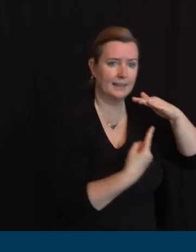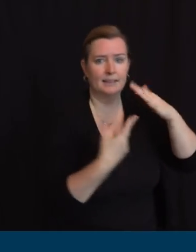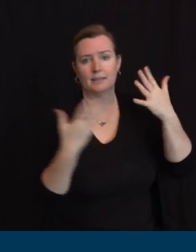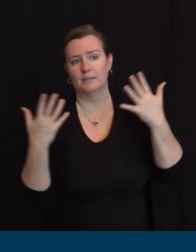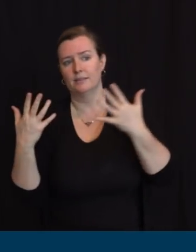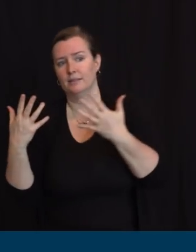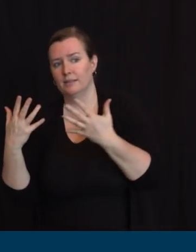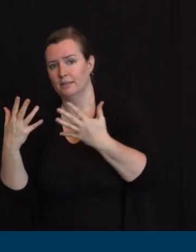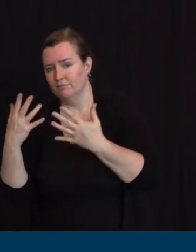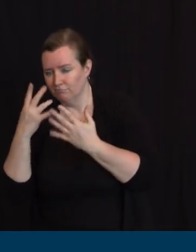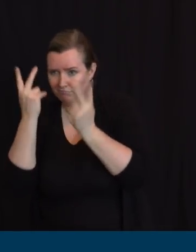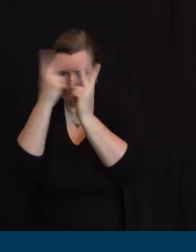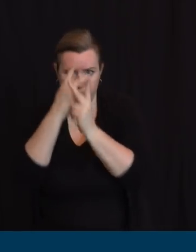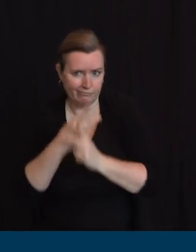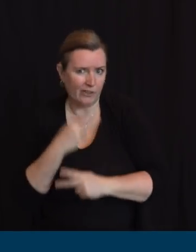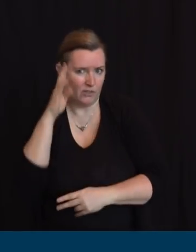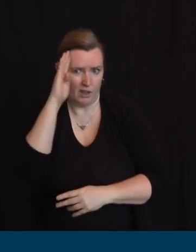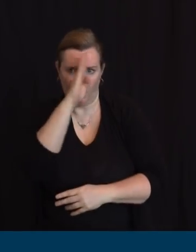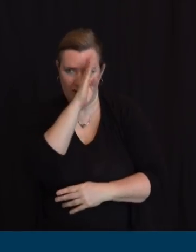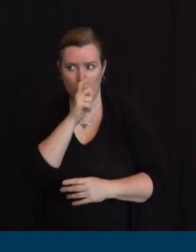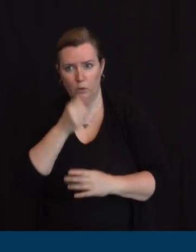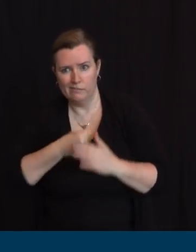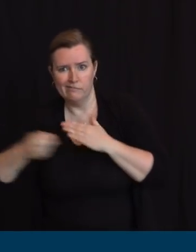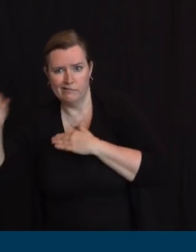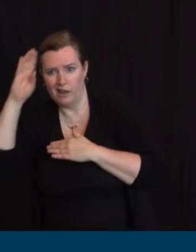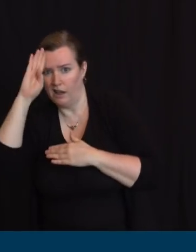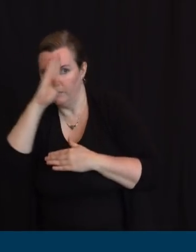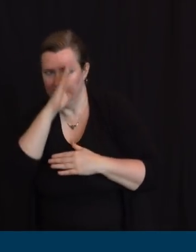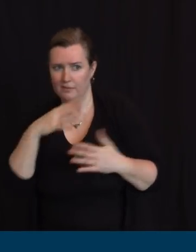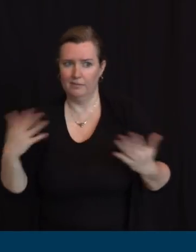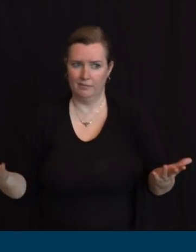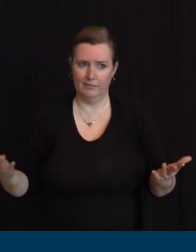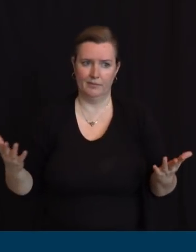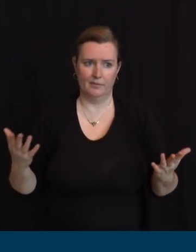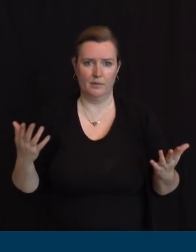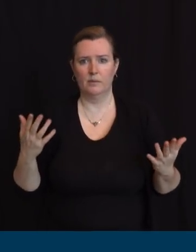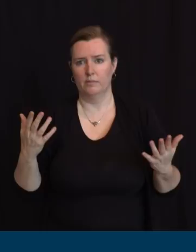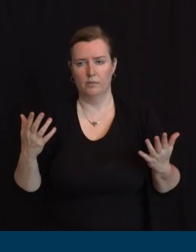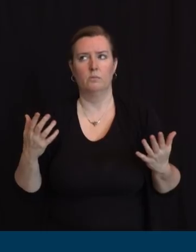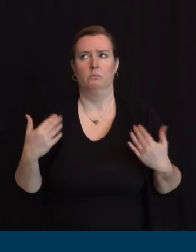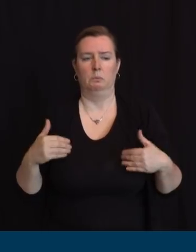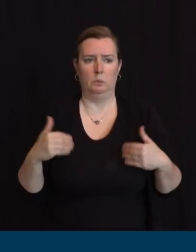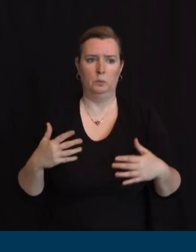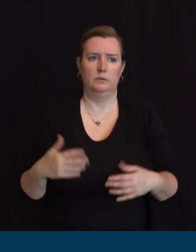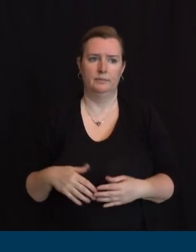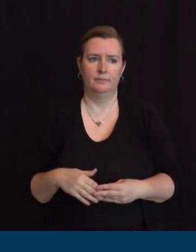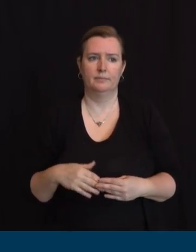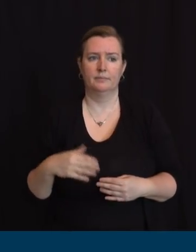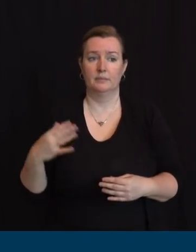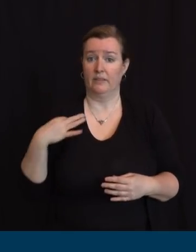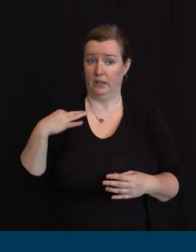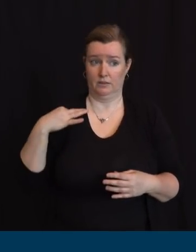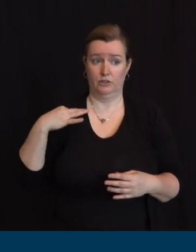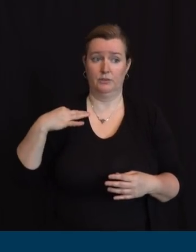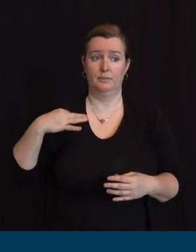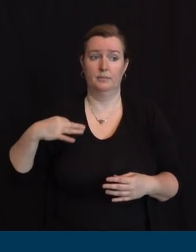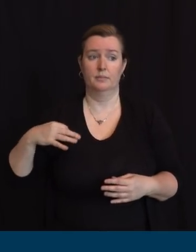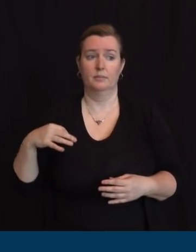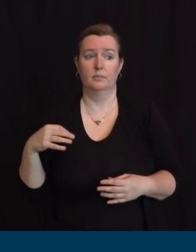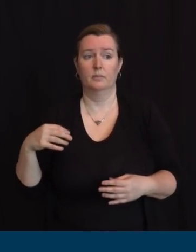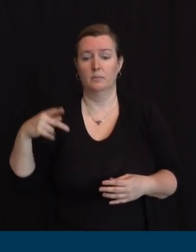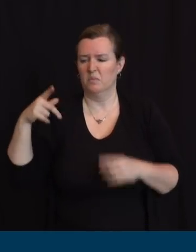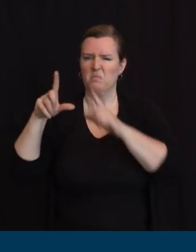150 CNAs registered in our volunteer portal with the long-term care facilities to call them up to work.